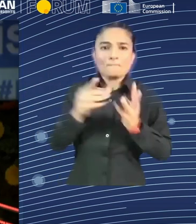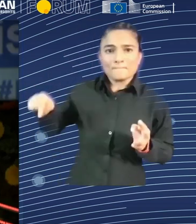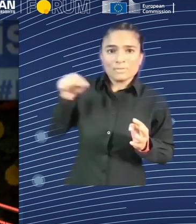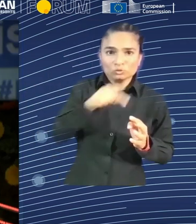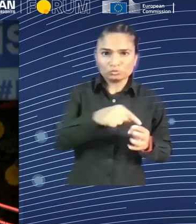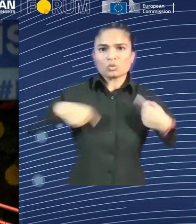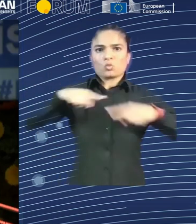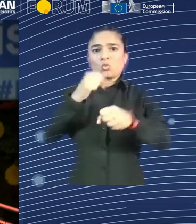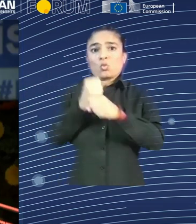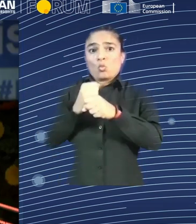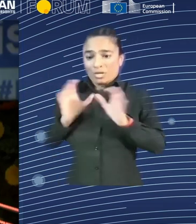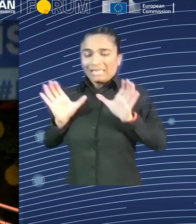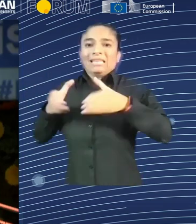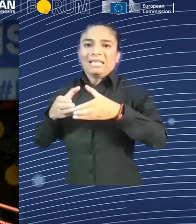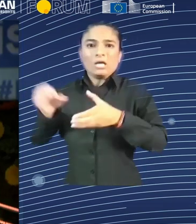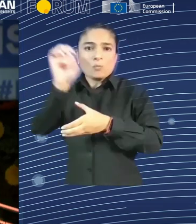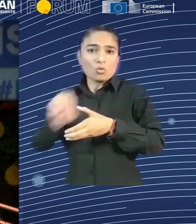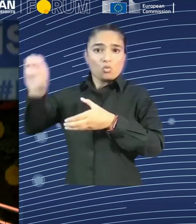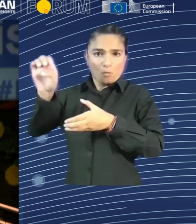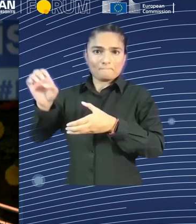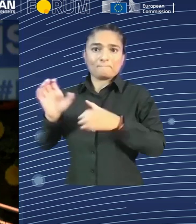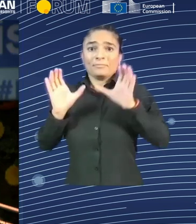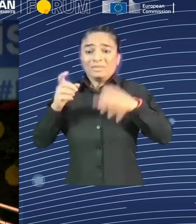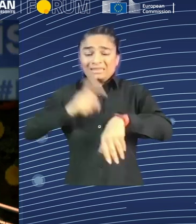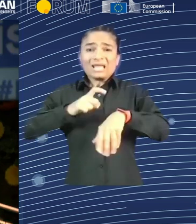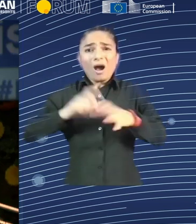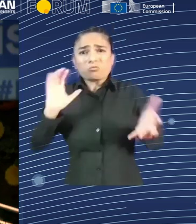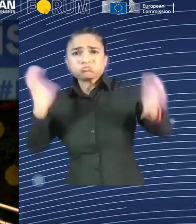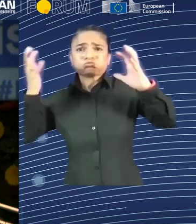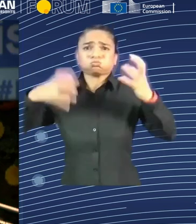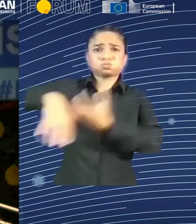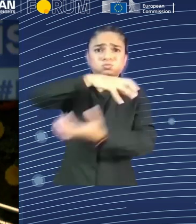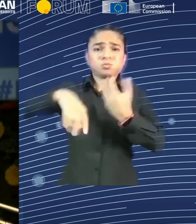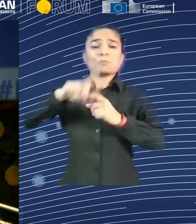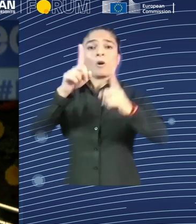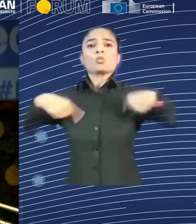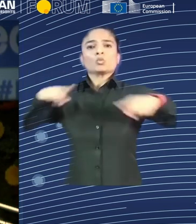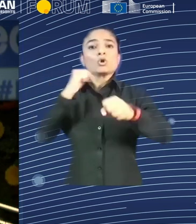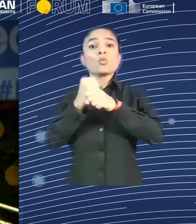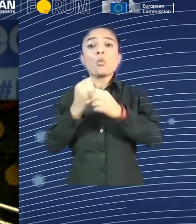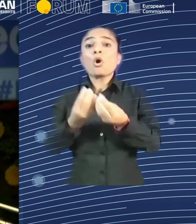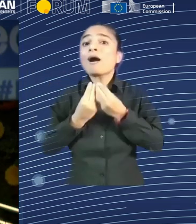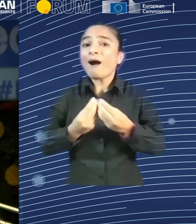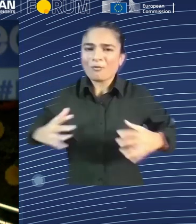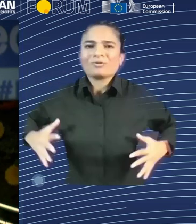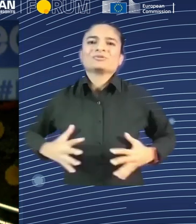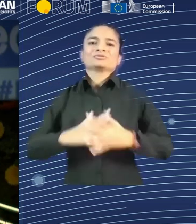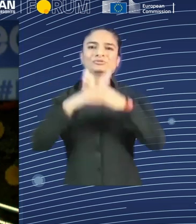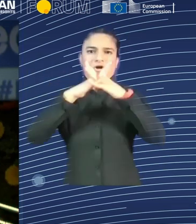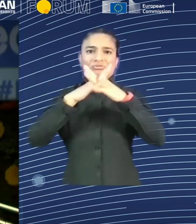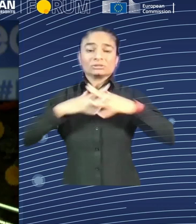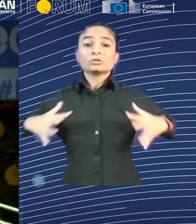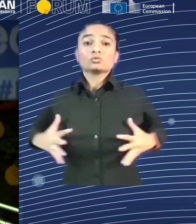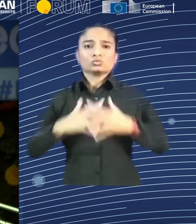and pursued, you know, the objectives of the European Pillar of Social Rights. Minimum wage, pay transparency,